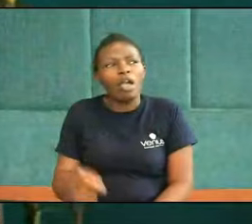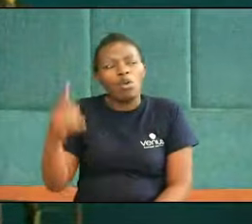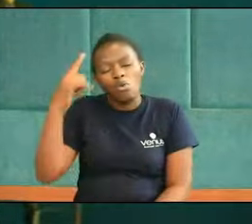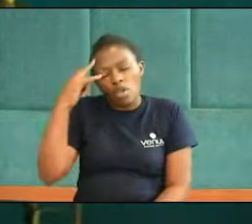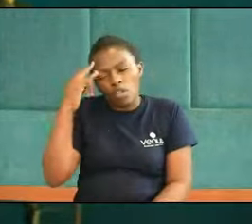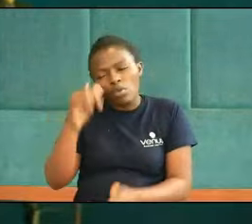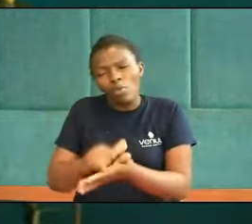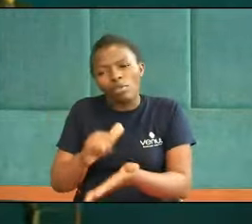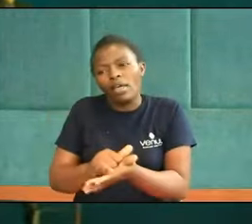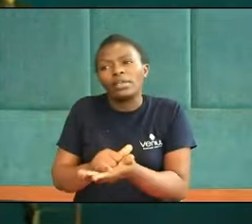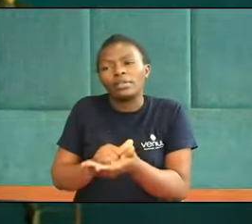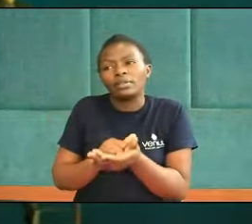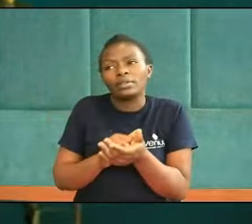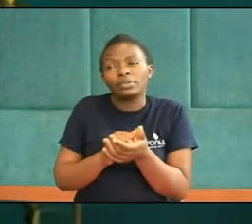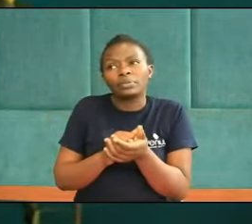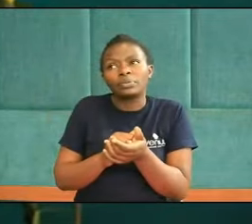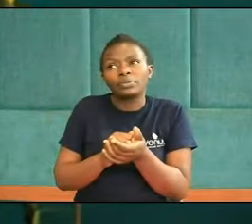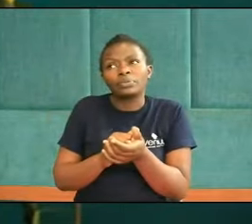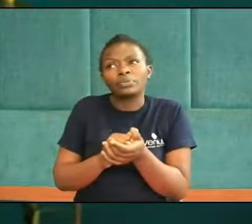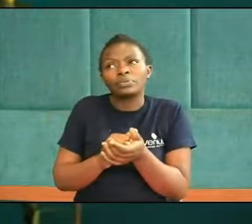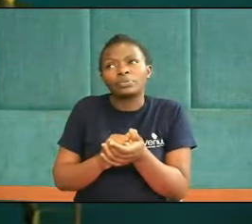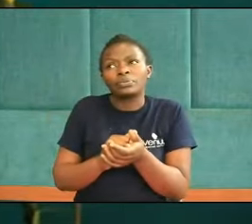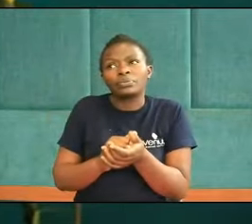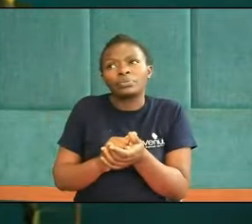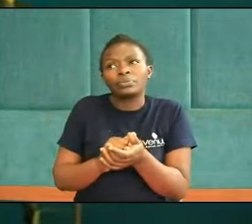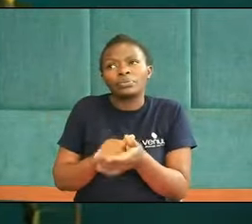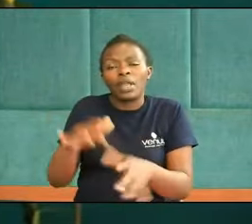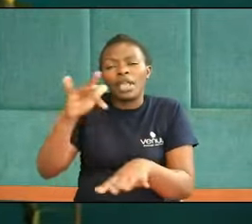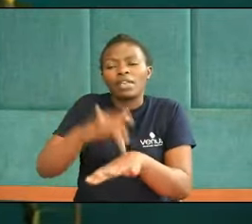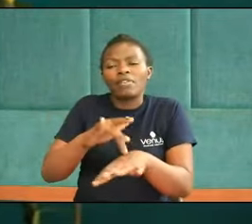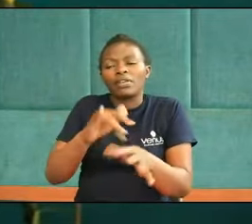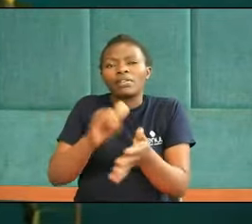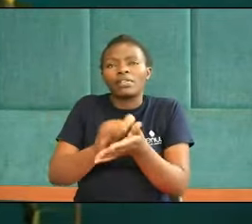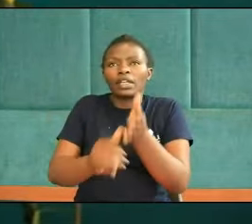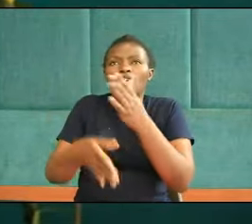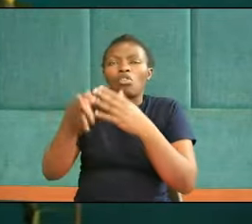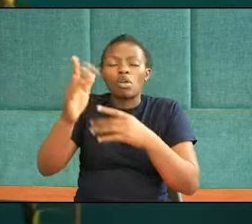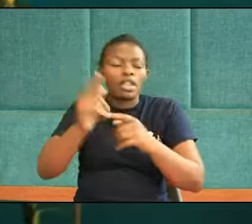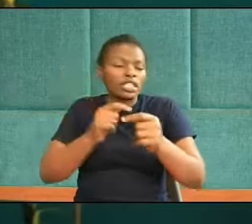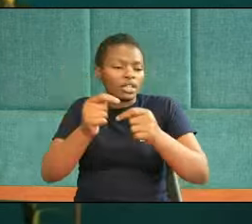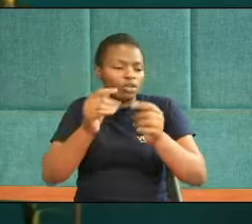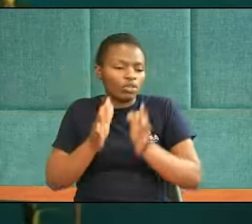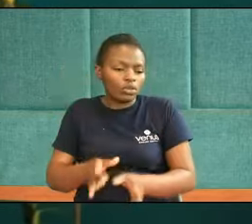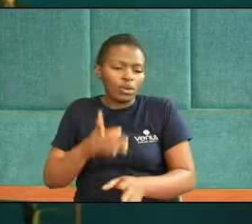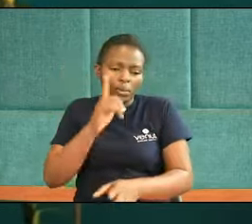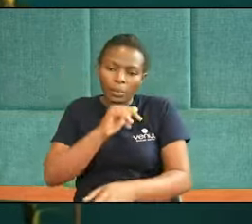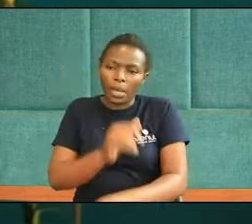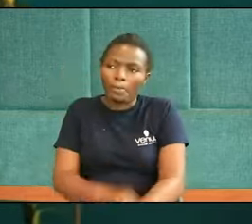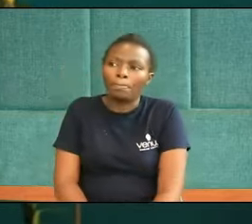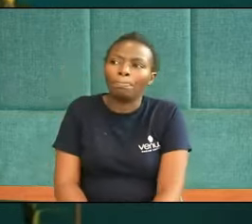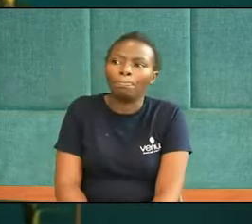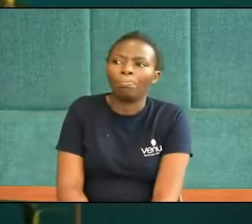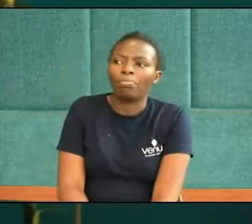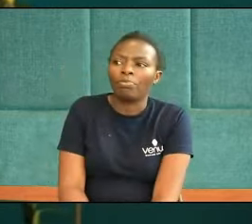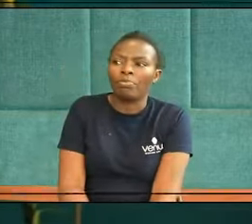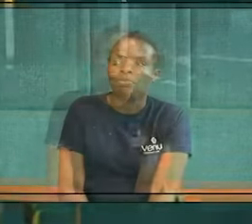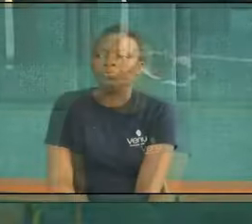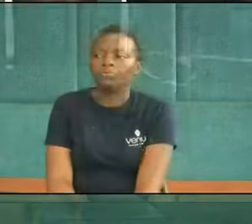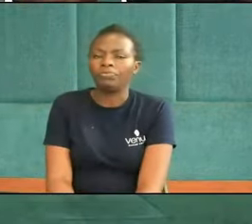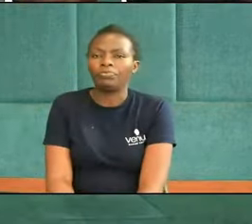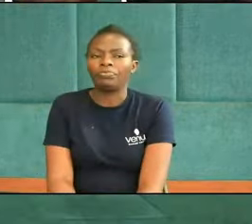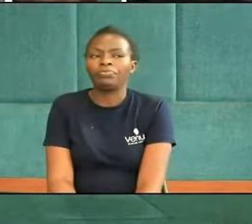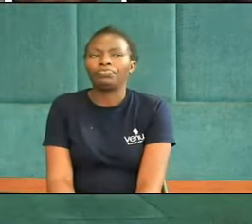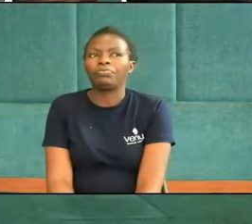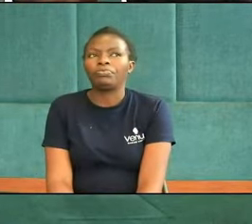know precisely Effectively That he's in control Peter Levis Maybe you could read The last one for